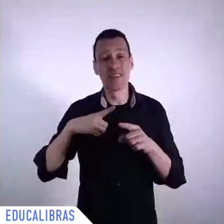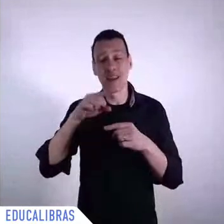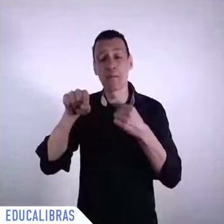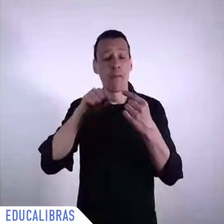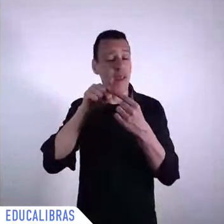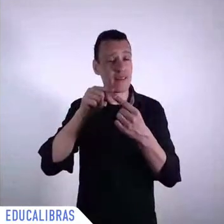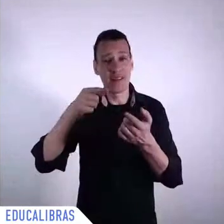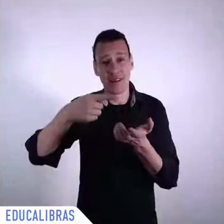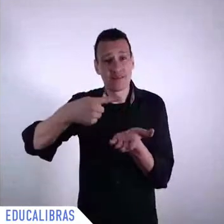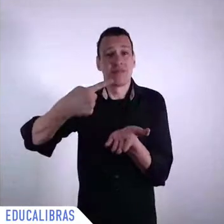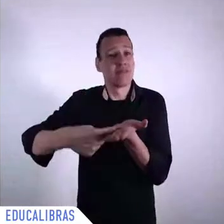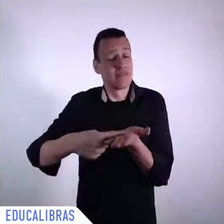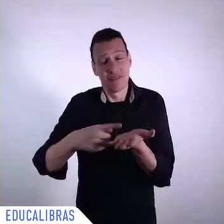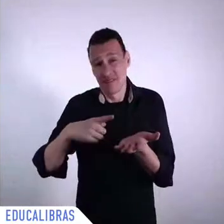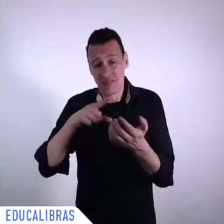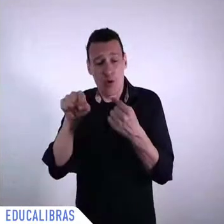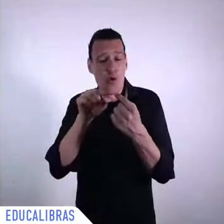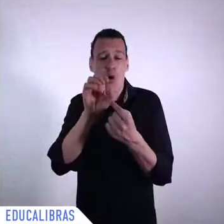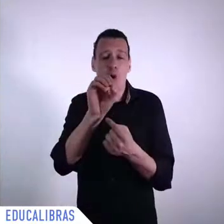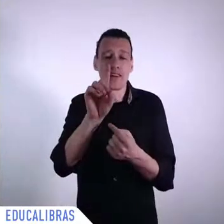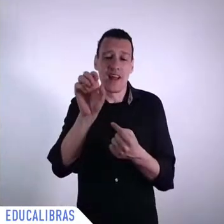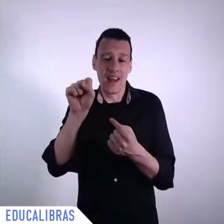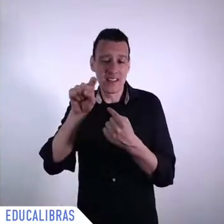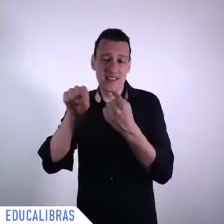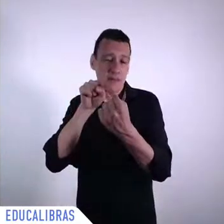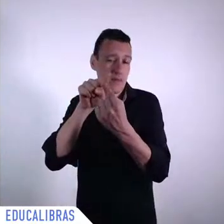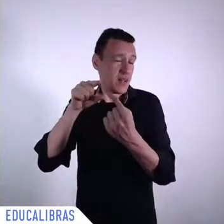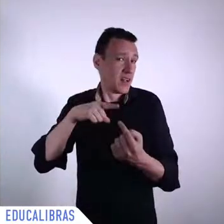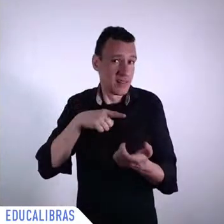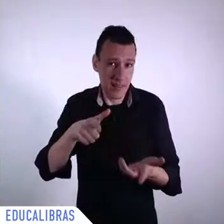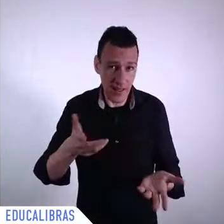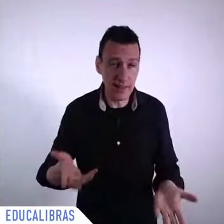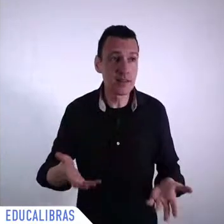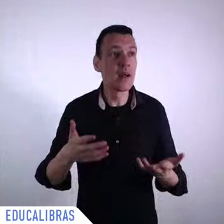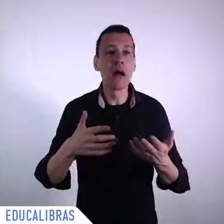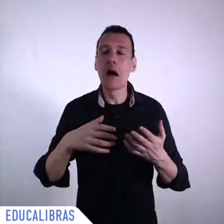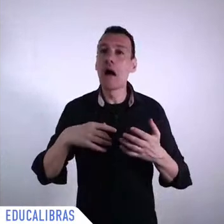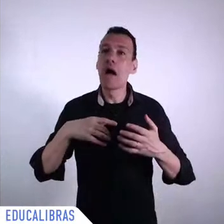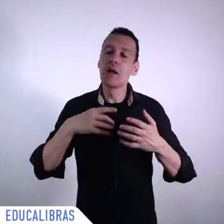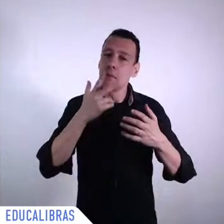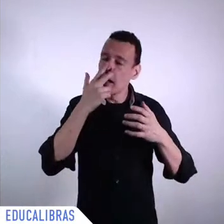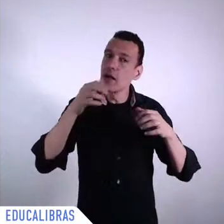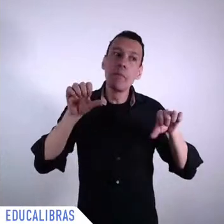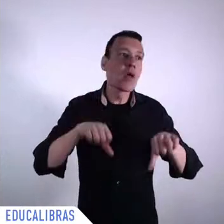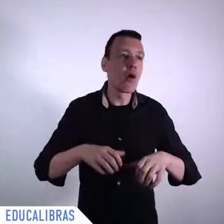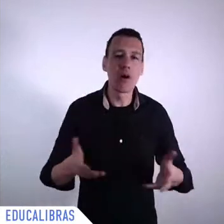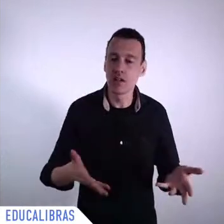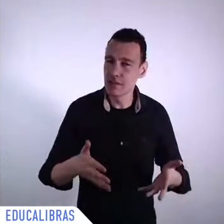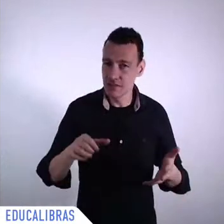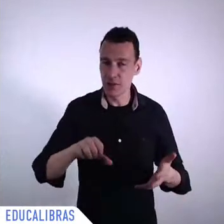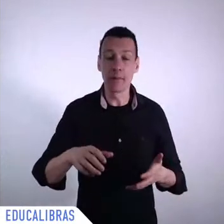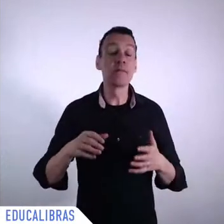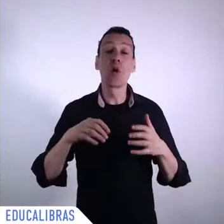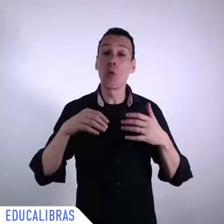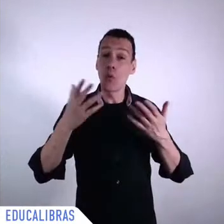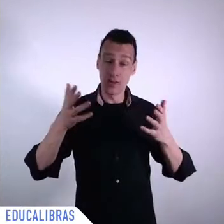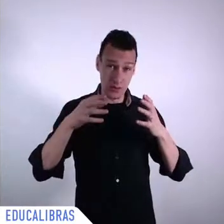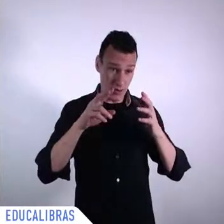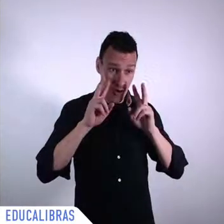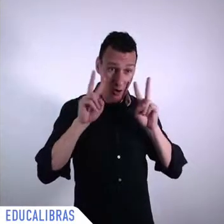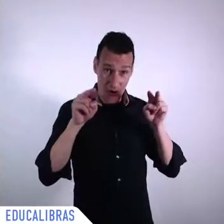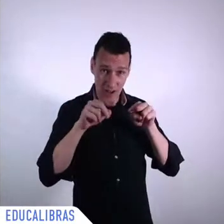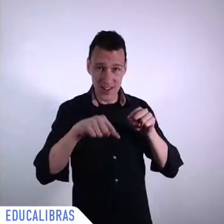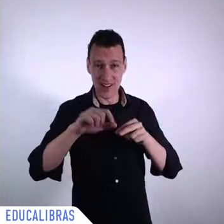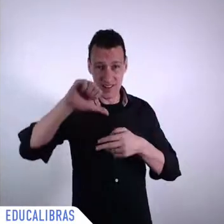each year in the social panorama of Latin America well last year we showed that Brazil went back to